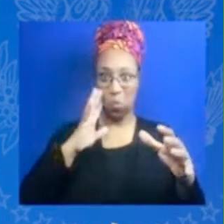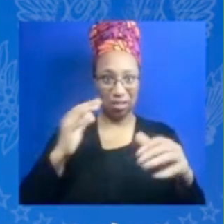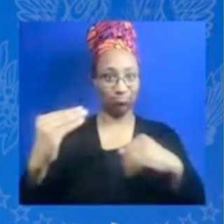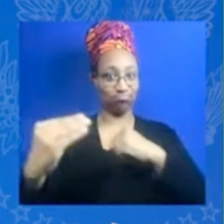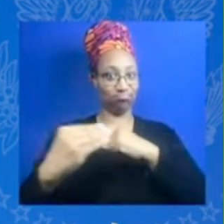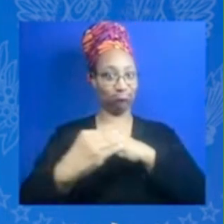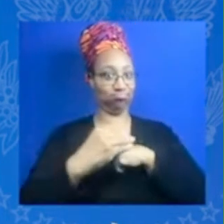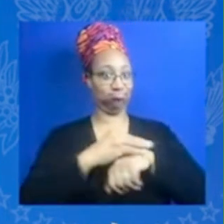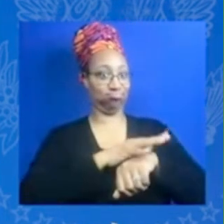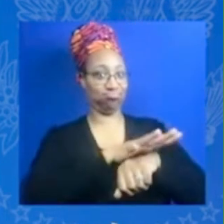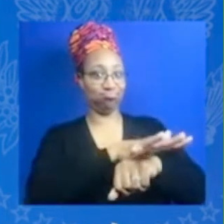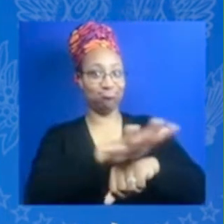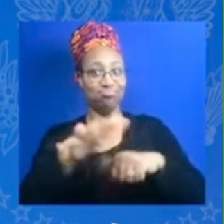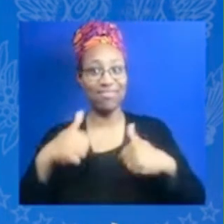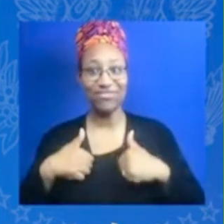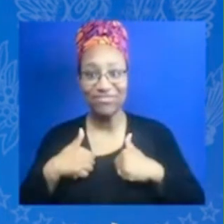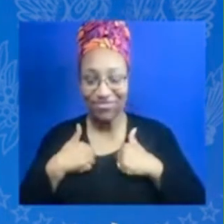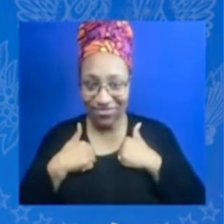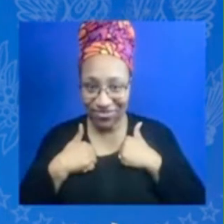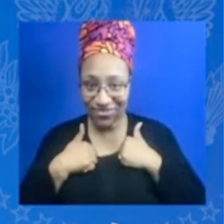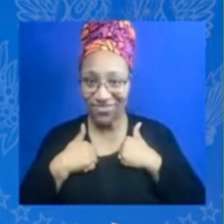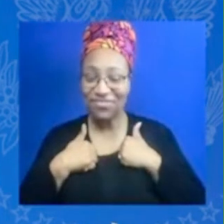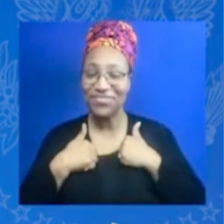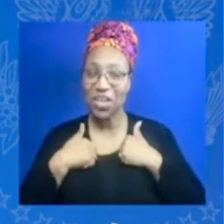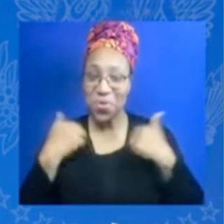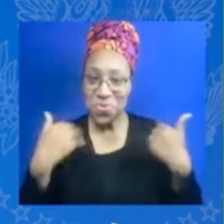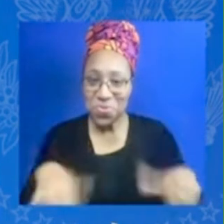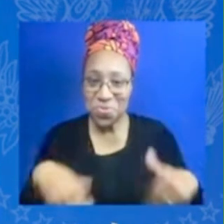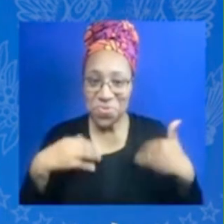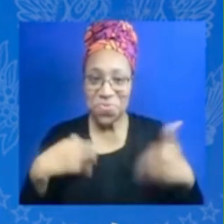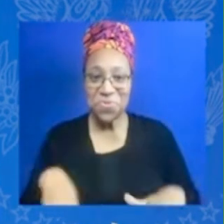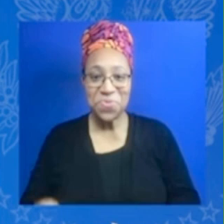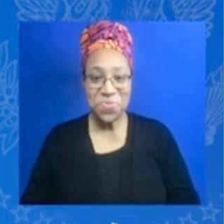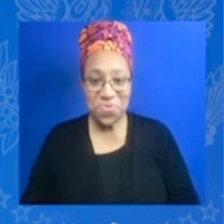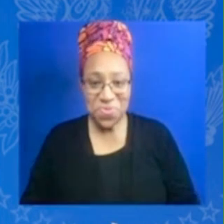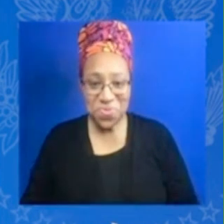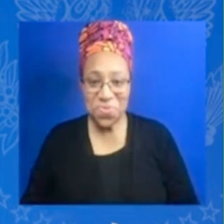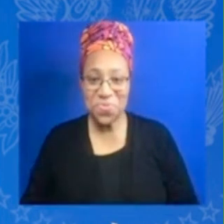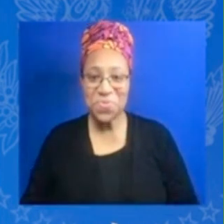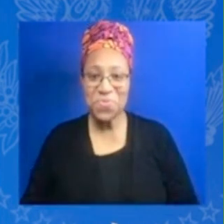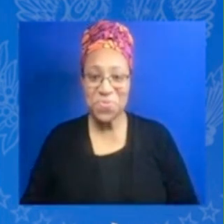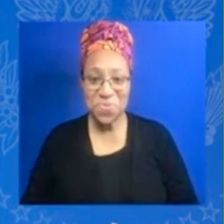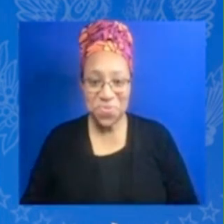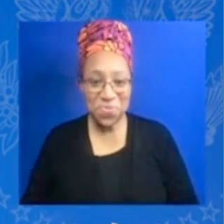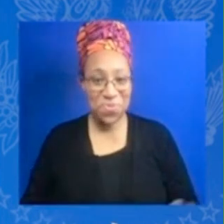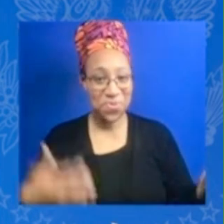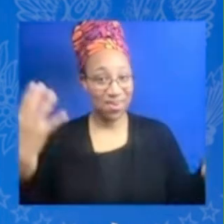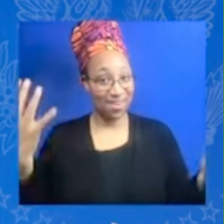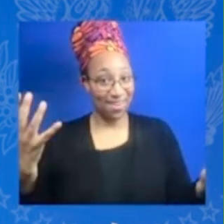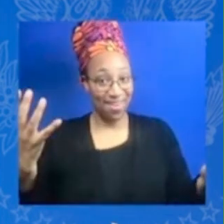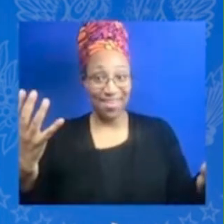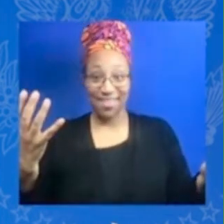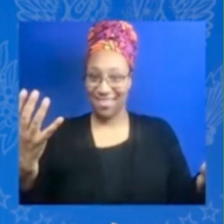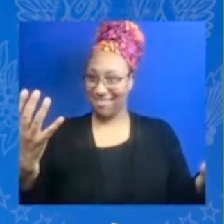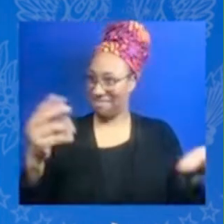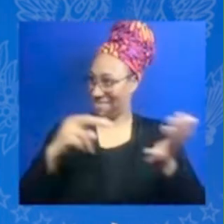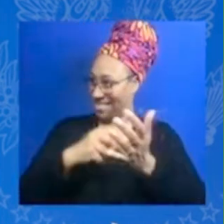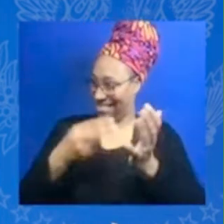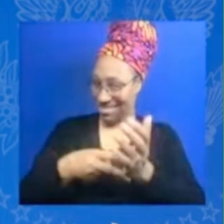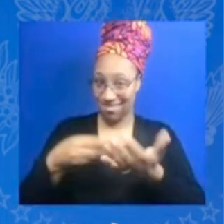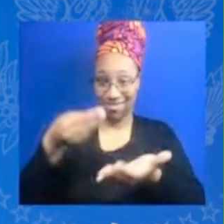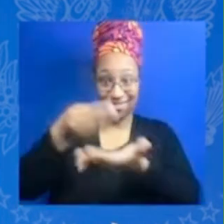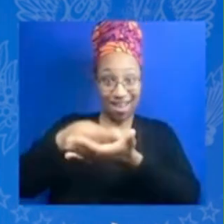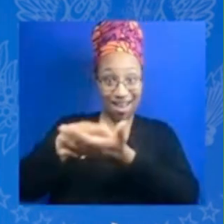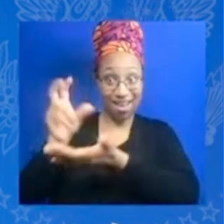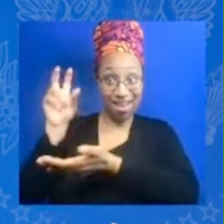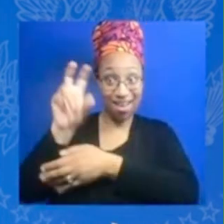and you know talked about the fact that we know that we need to open up access to capital markets so that we can invest in women